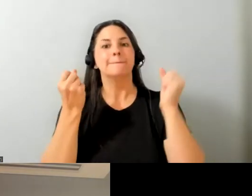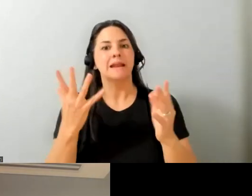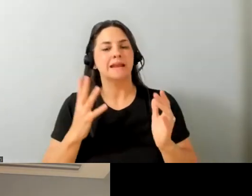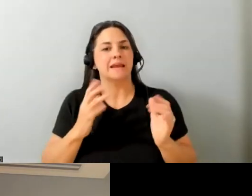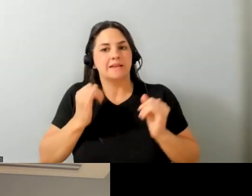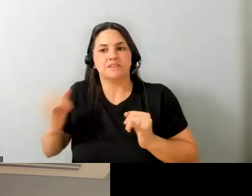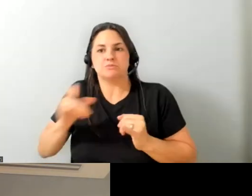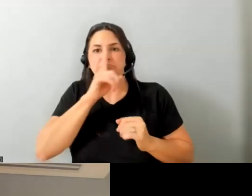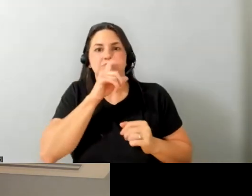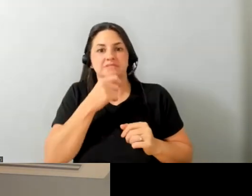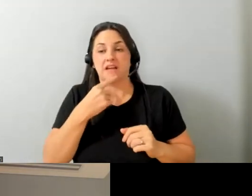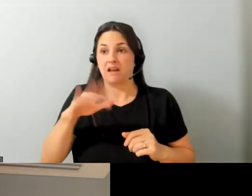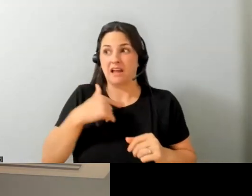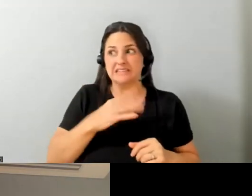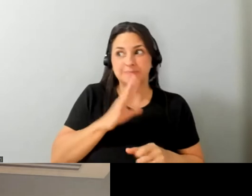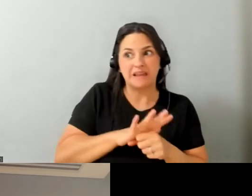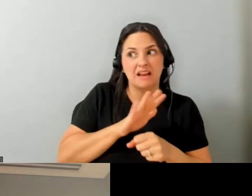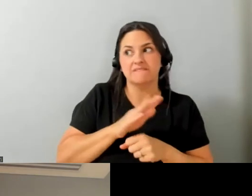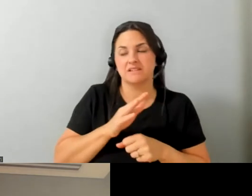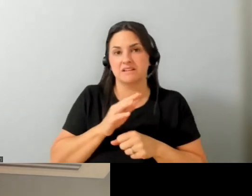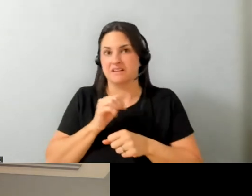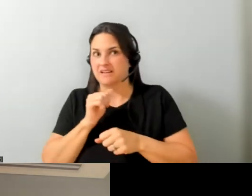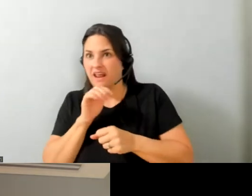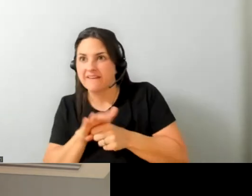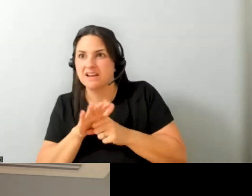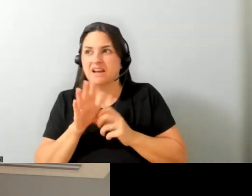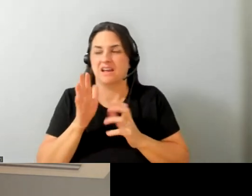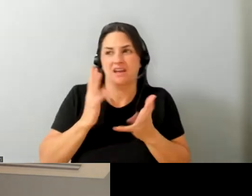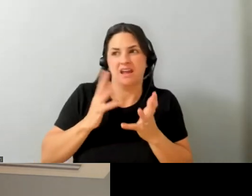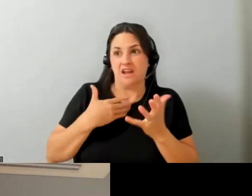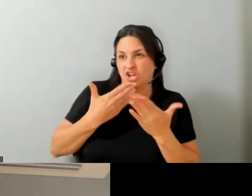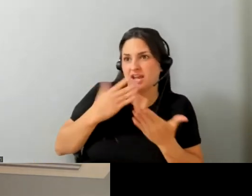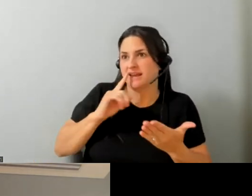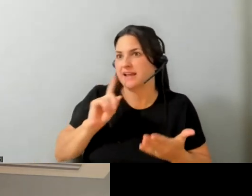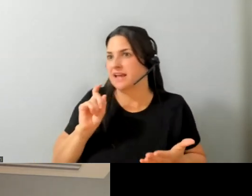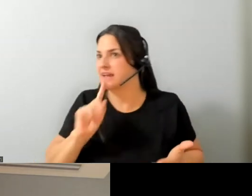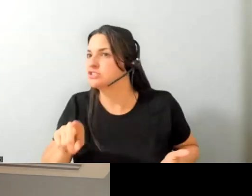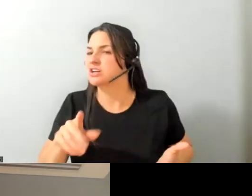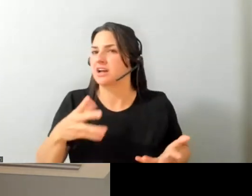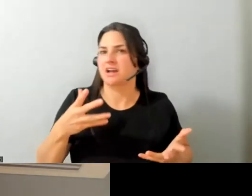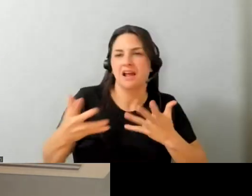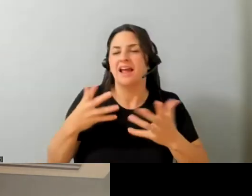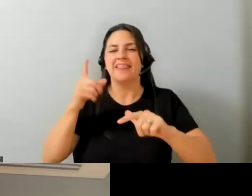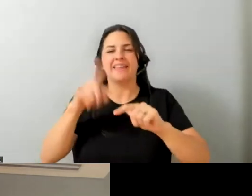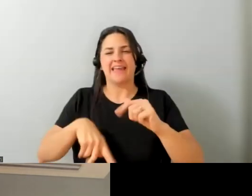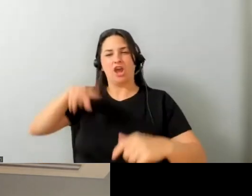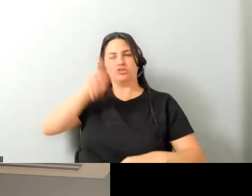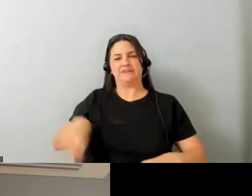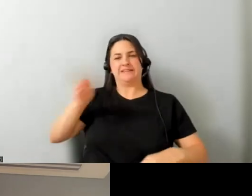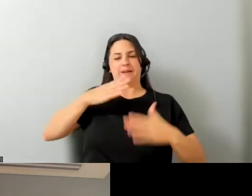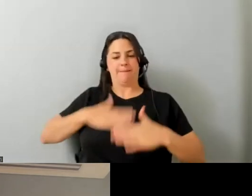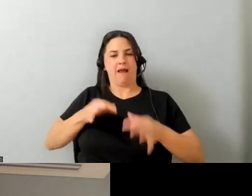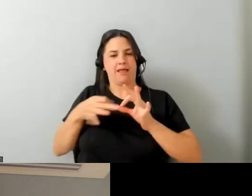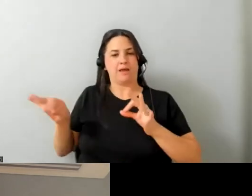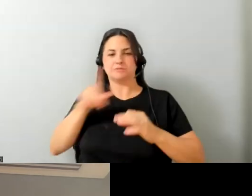did i speak enough did i know it did you think that was a good answer because they can't read the person's body language they only